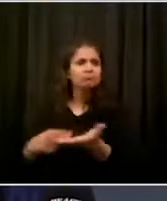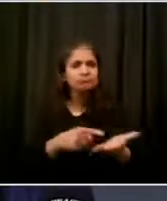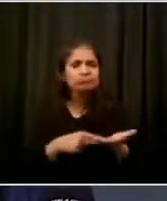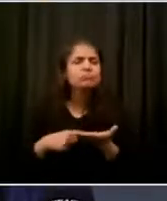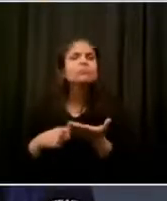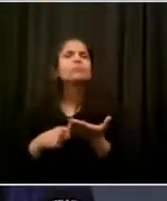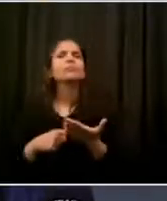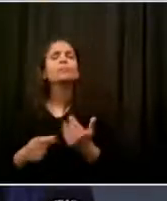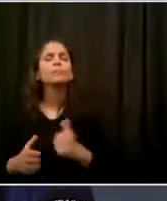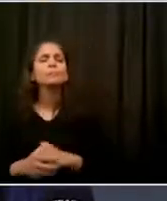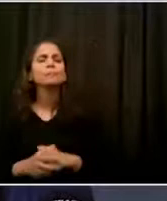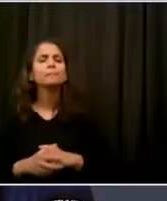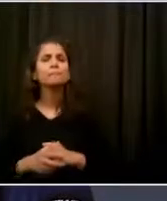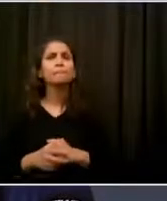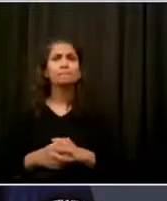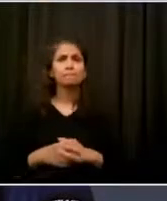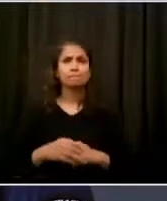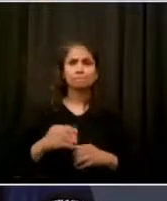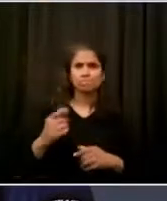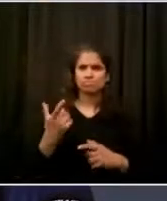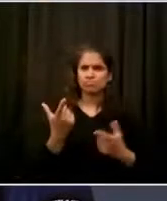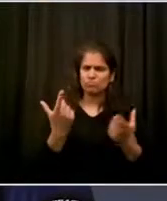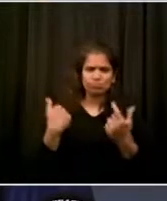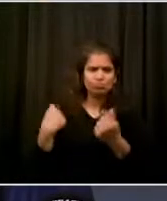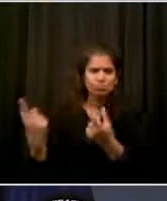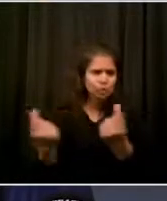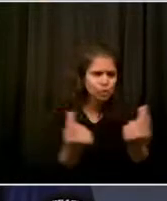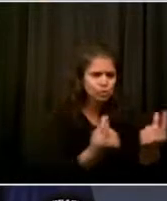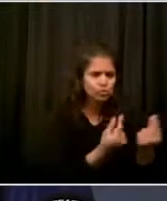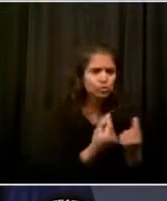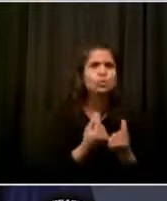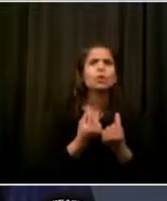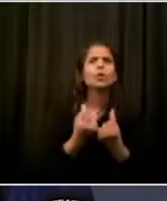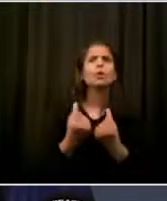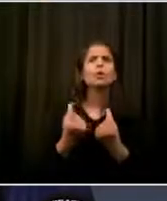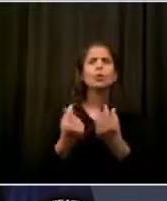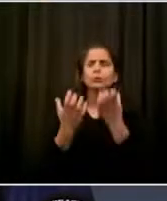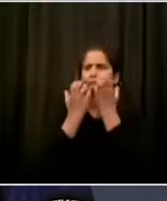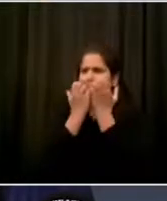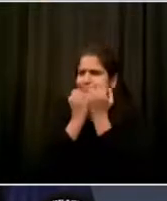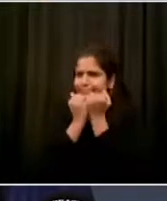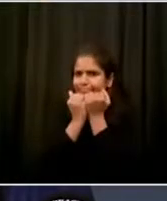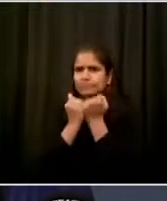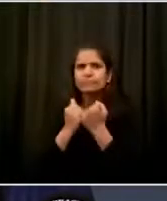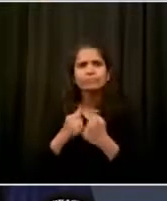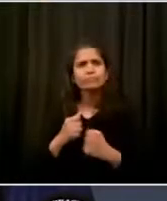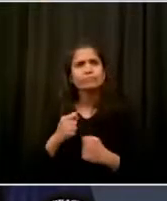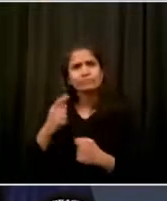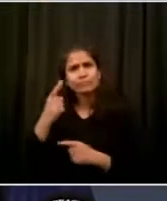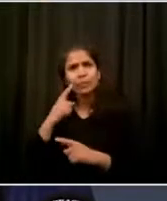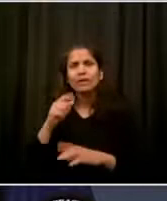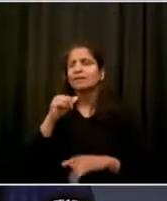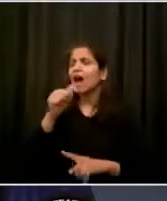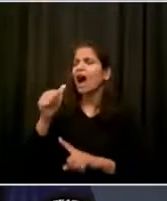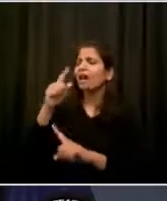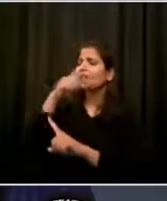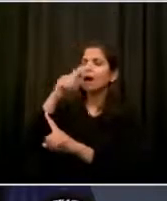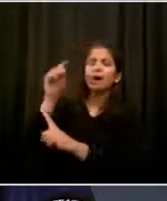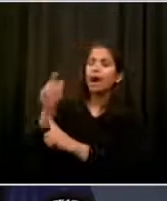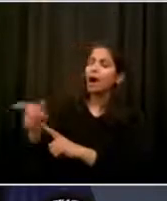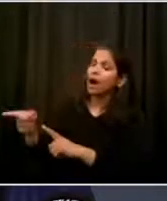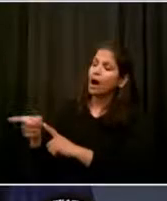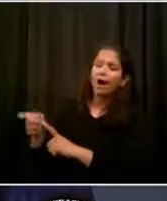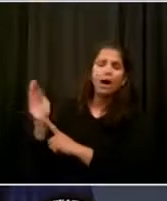not about photo ops, not about something superficial, but something essential. So we spoke for quite a long